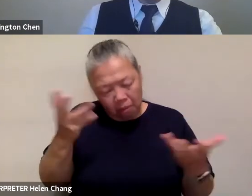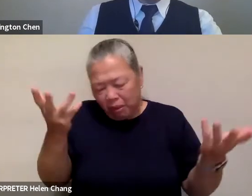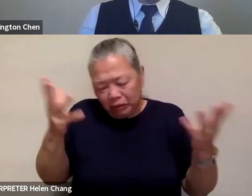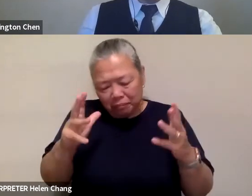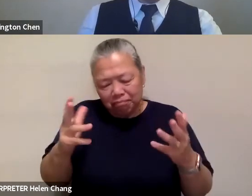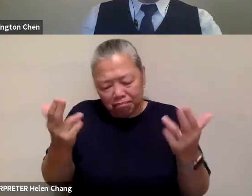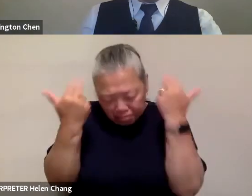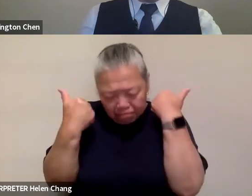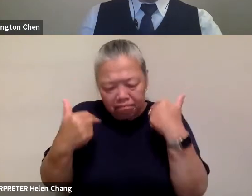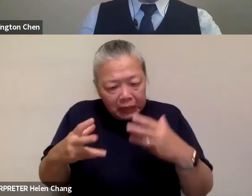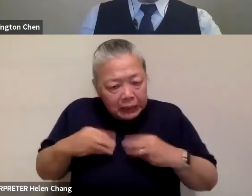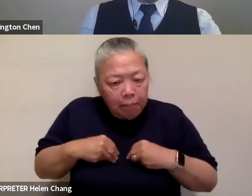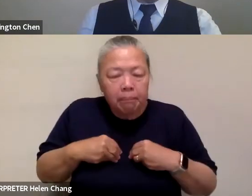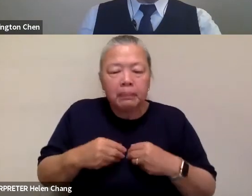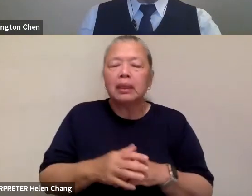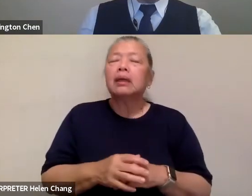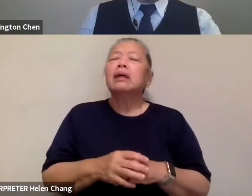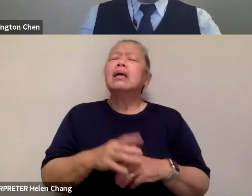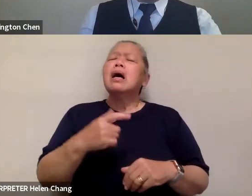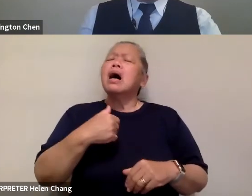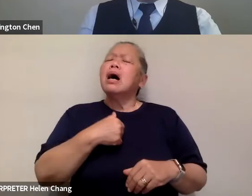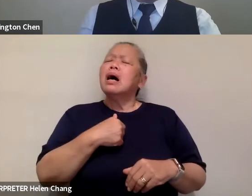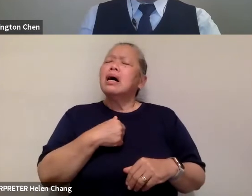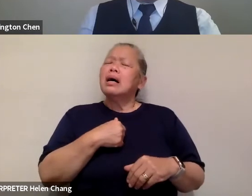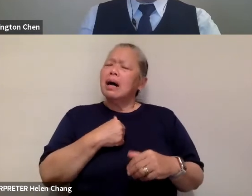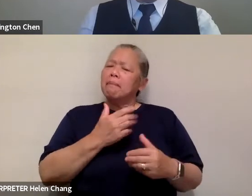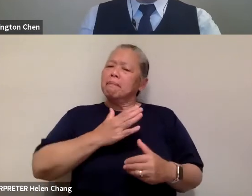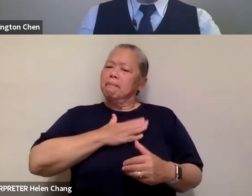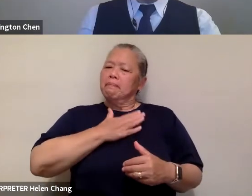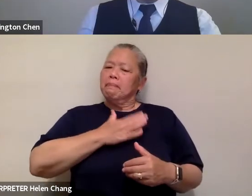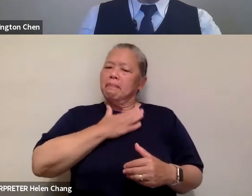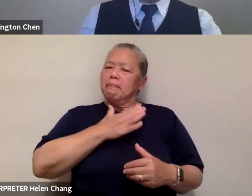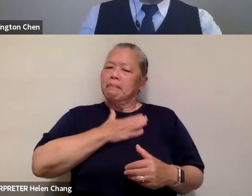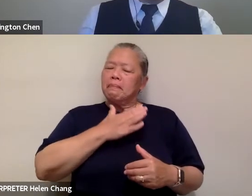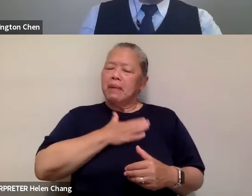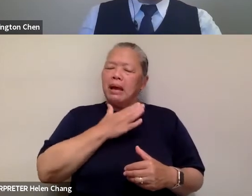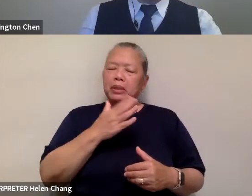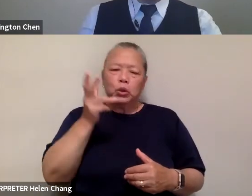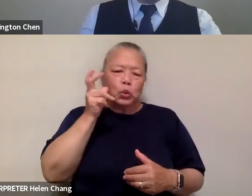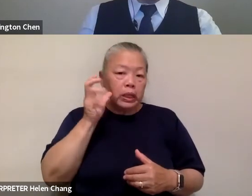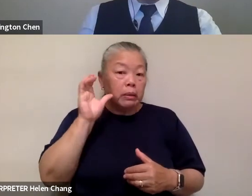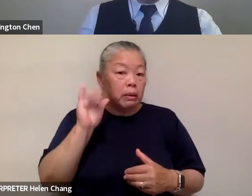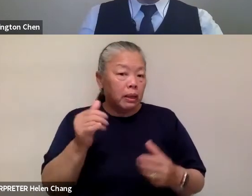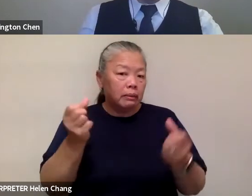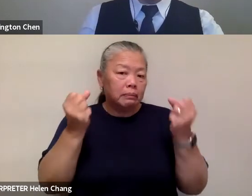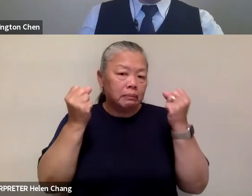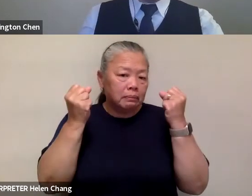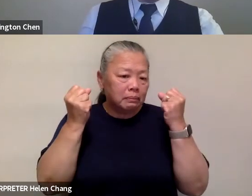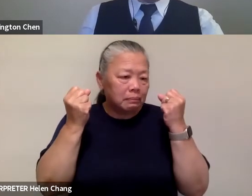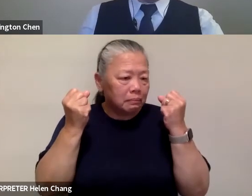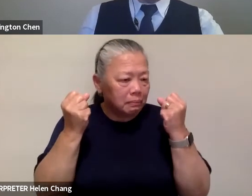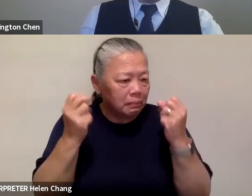I think there's a a groundswell of of strength